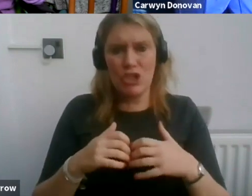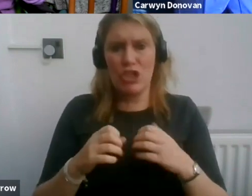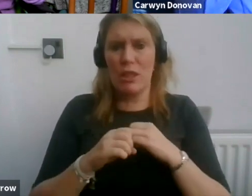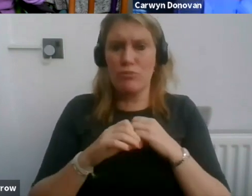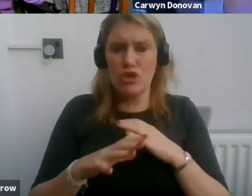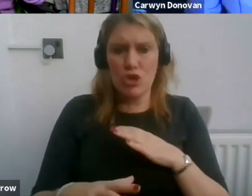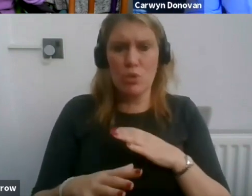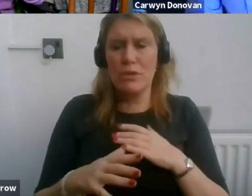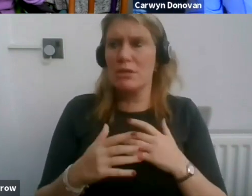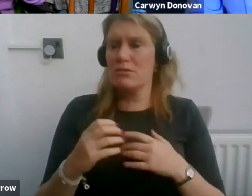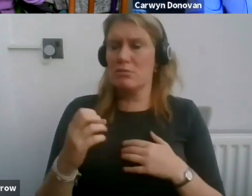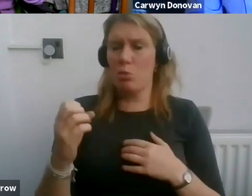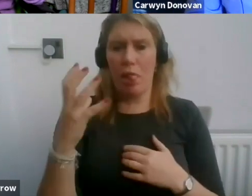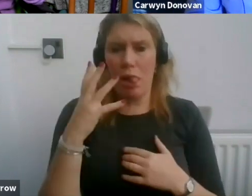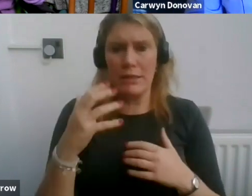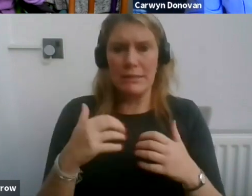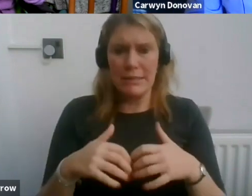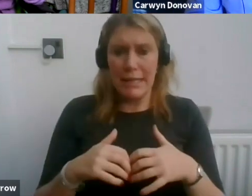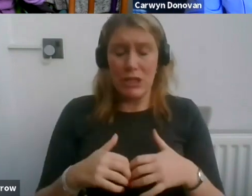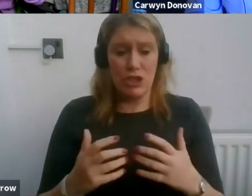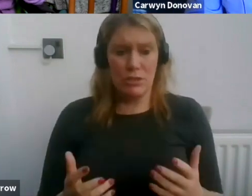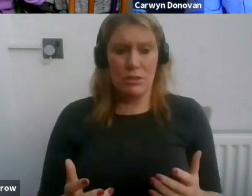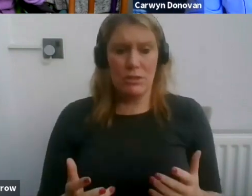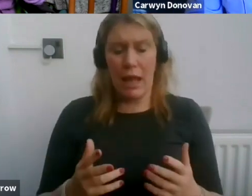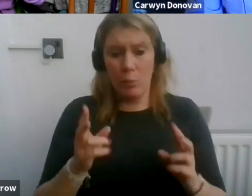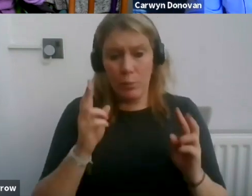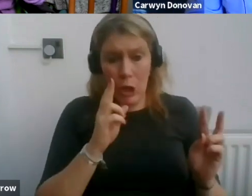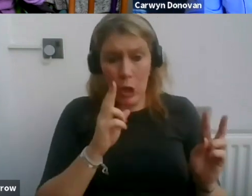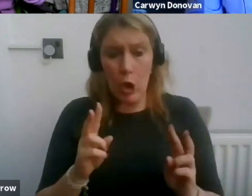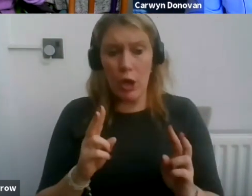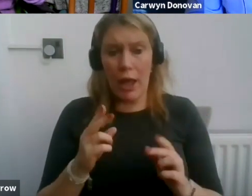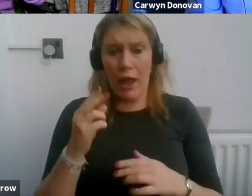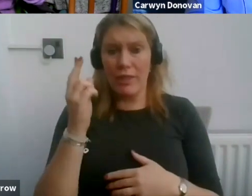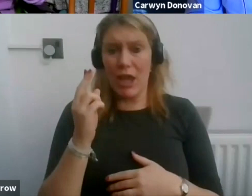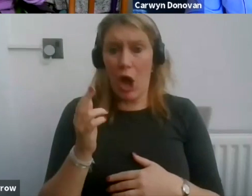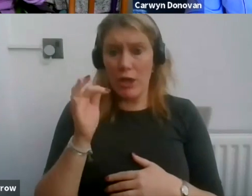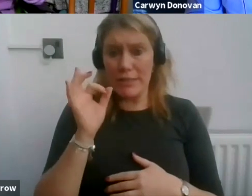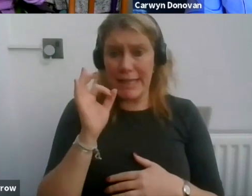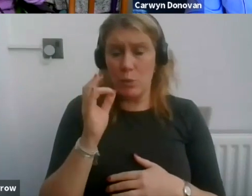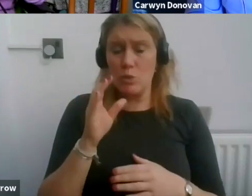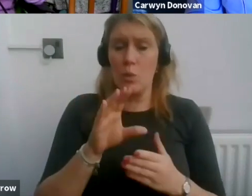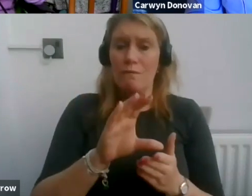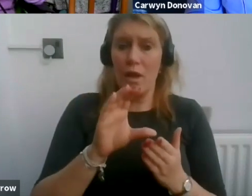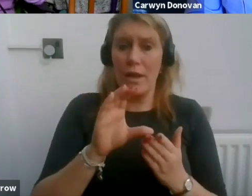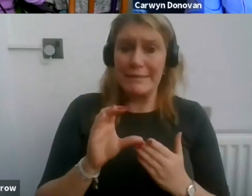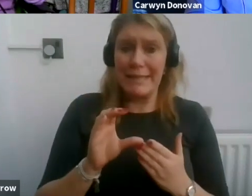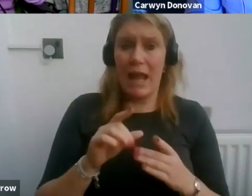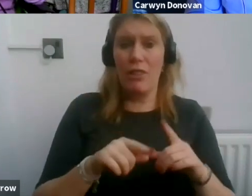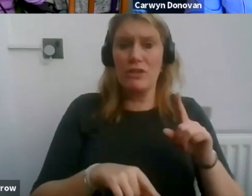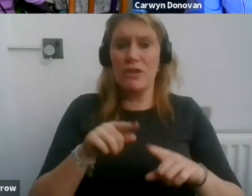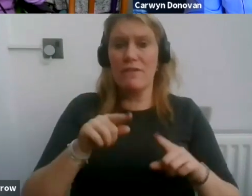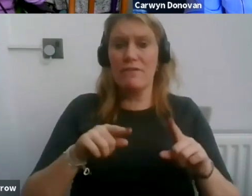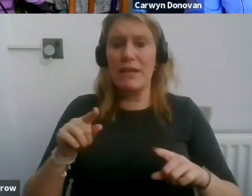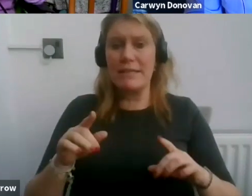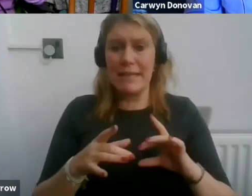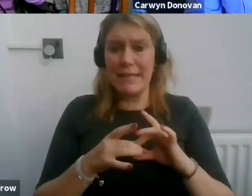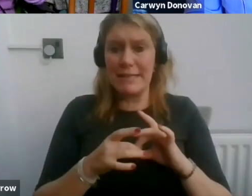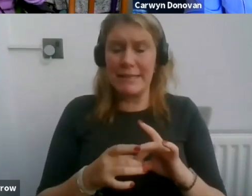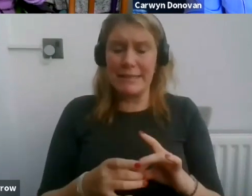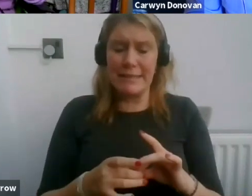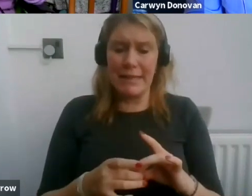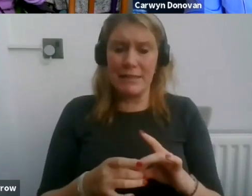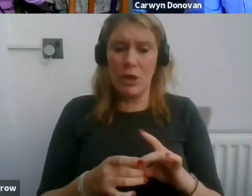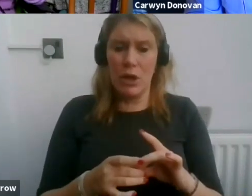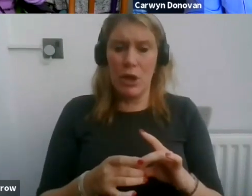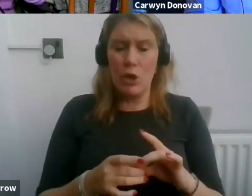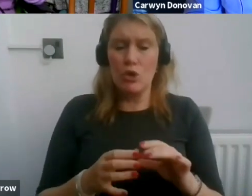technicians and we look at the Arts Council's funding and all of the diversity is about the person, it's all about